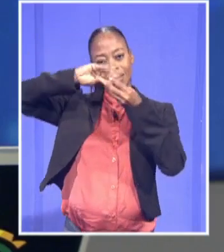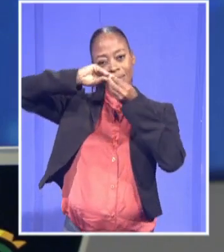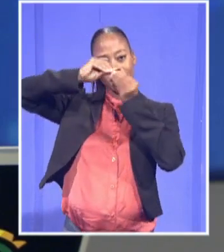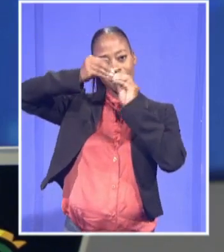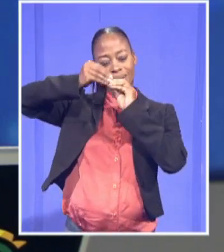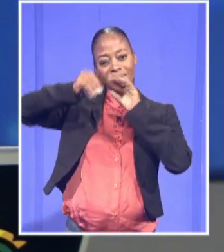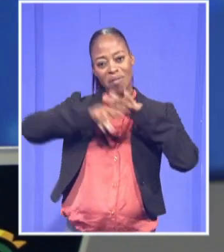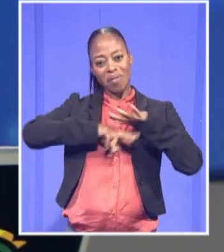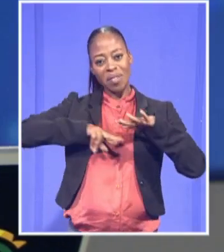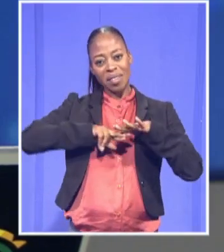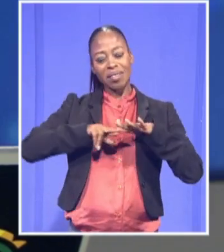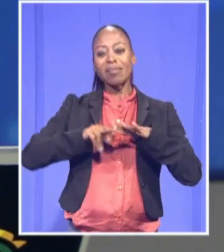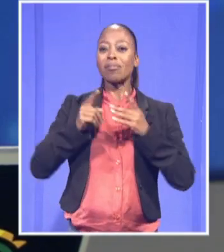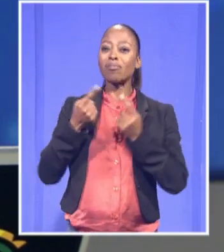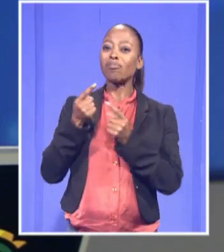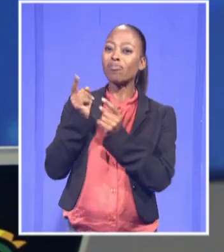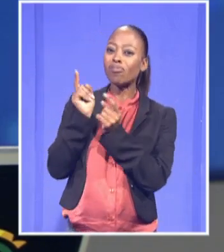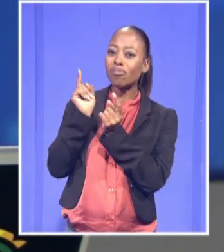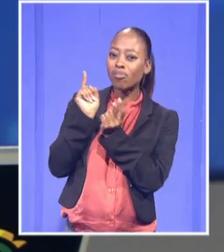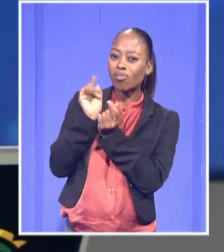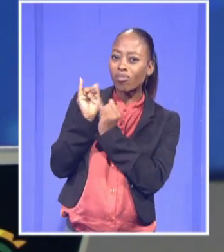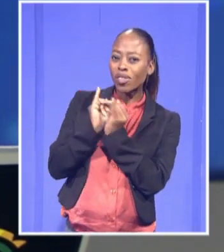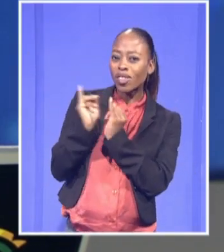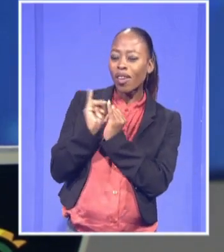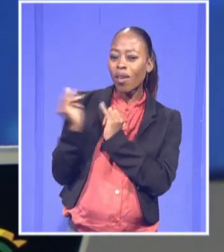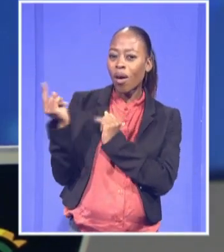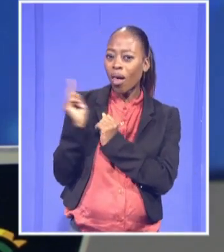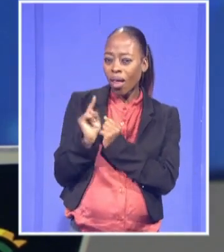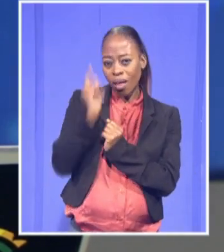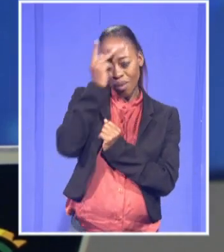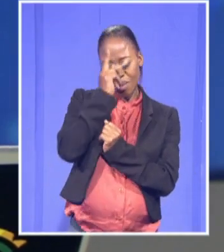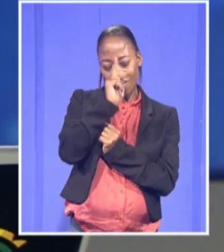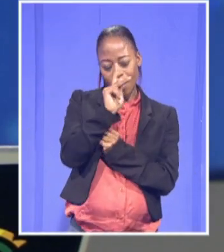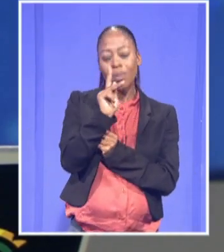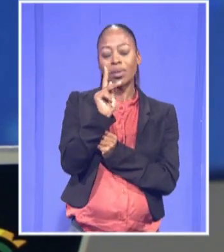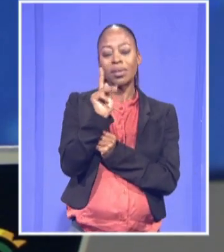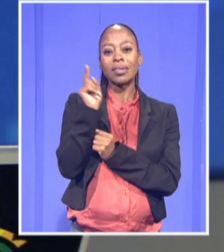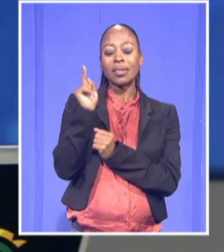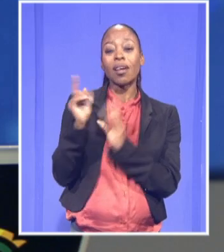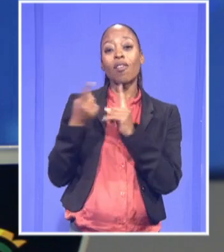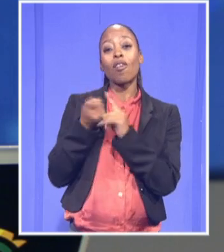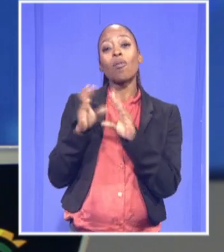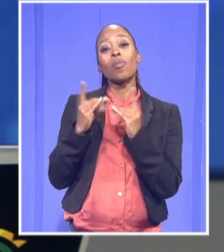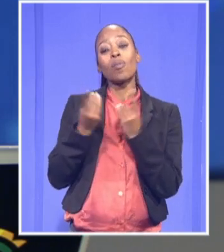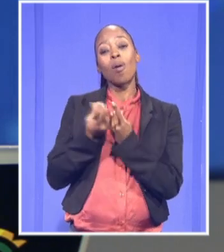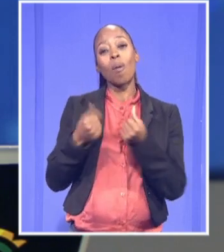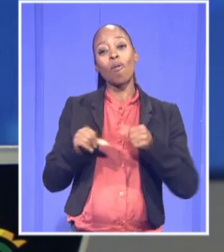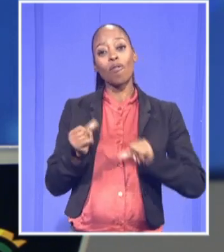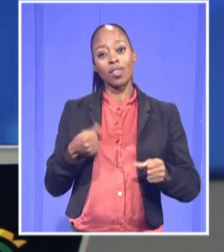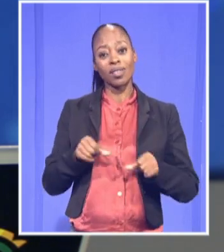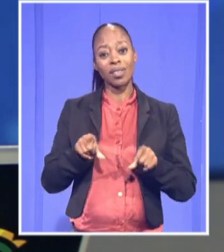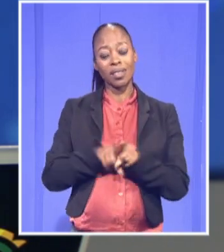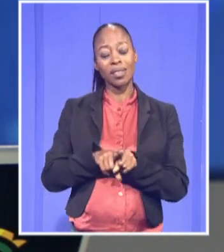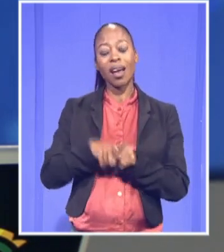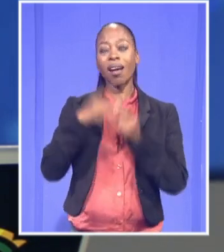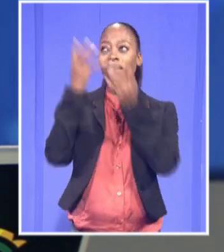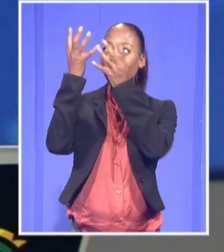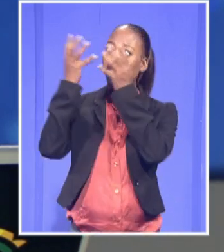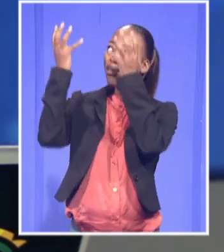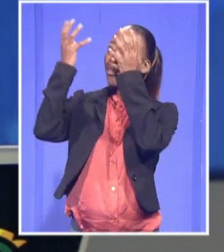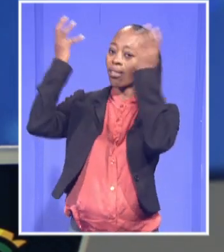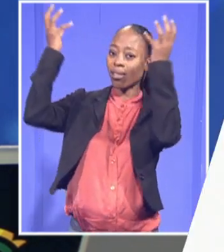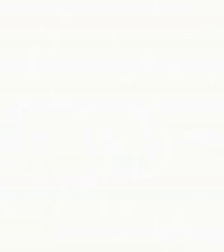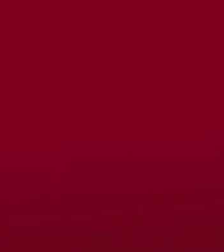To tell us more about these incredible images, we are joined by Professor Lerotori, who is from the Department of Physics and Astronomy at the University